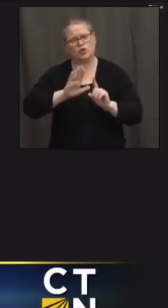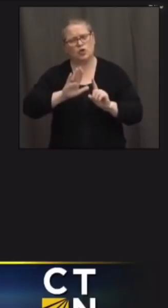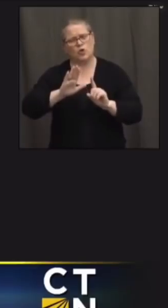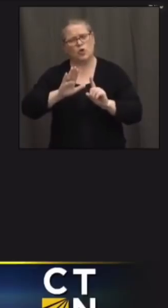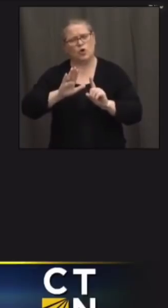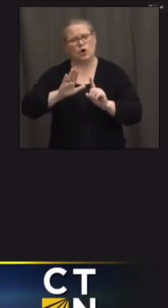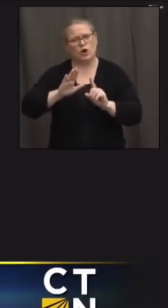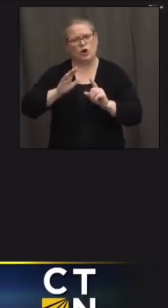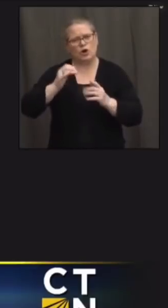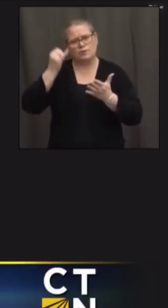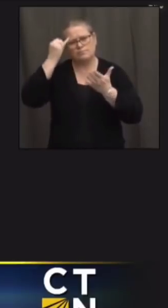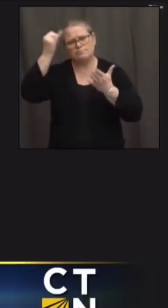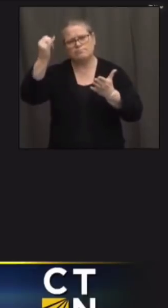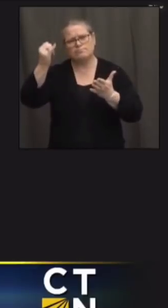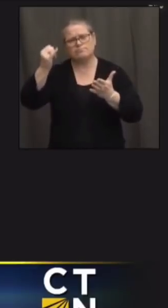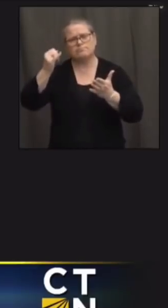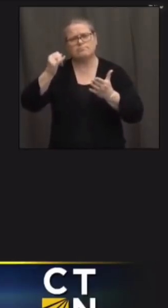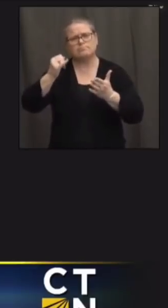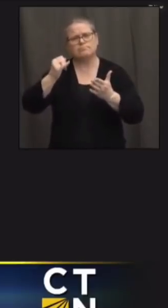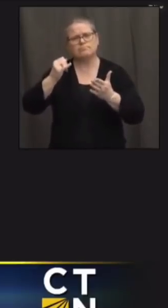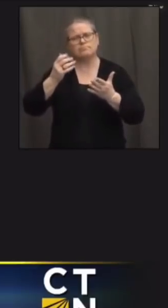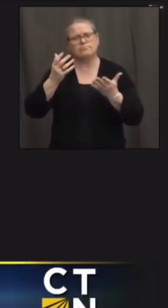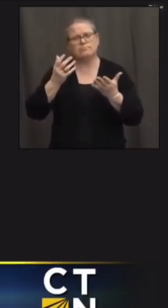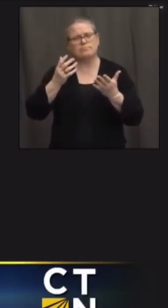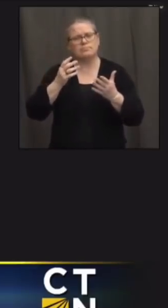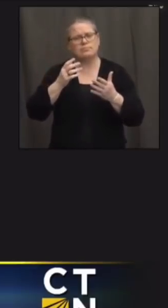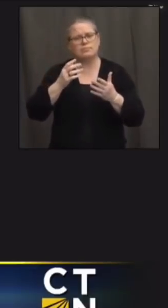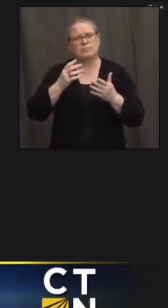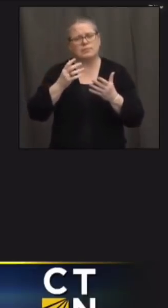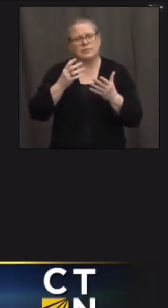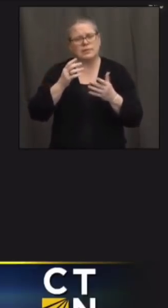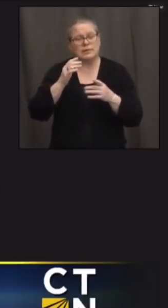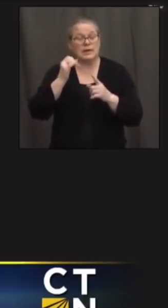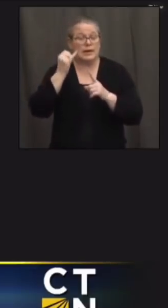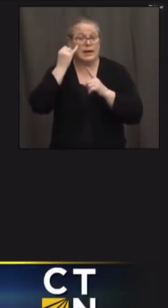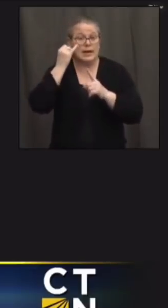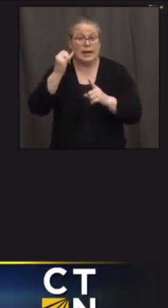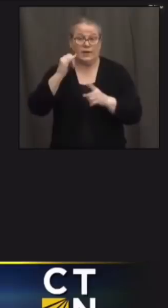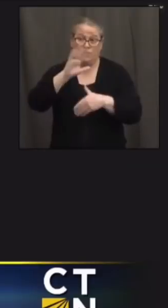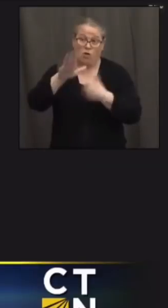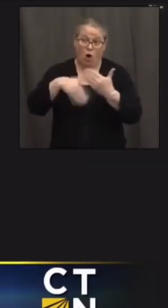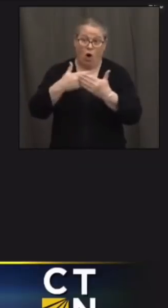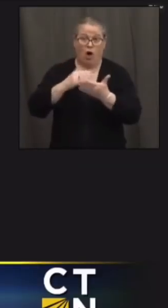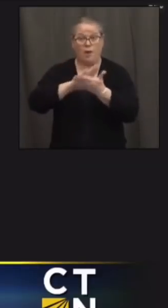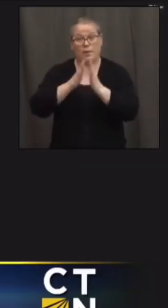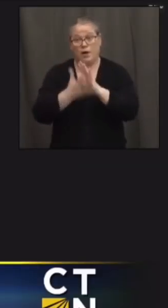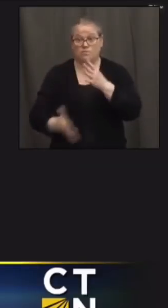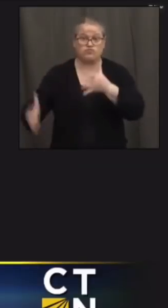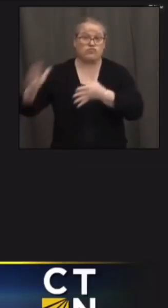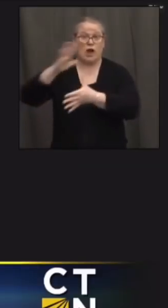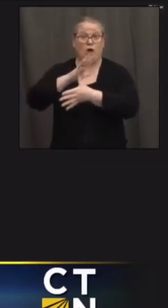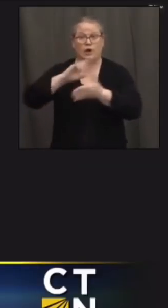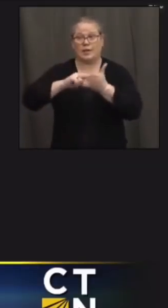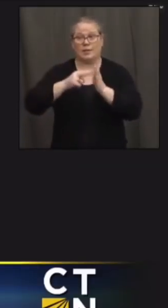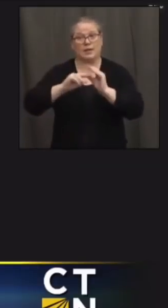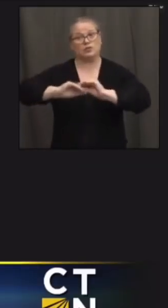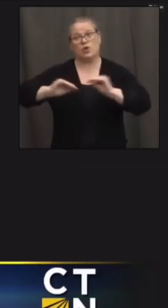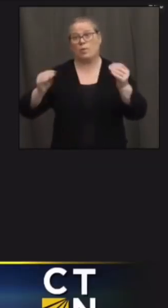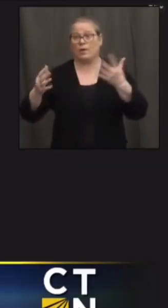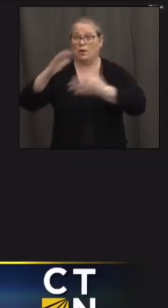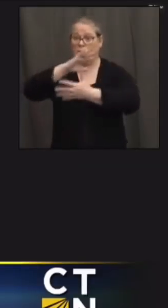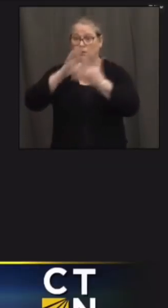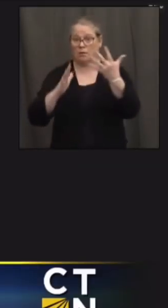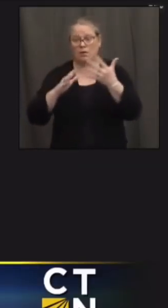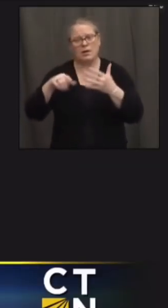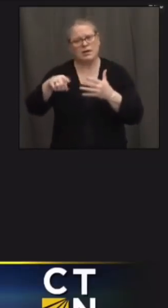that if everybody's a priority nobody's a priority uh did you uh give any thought to sort of overruling uh this